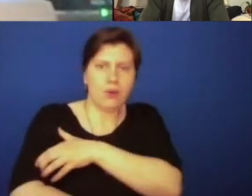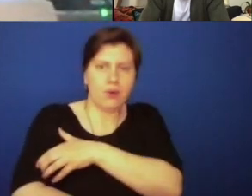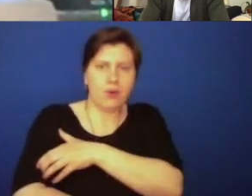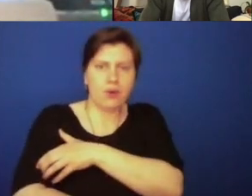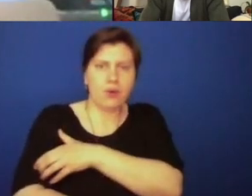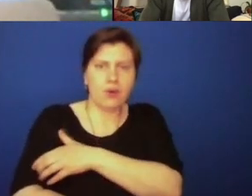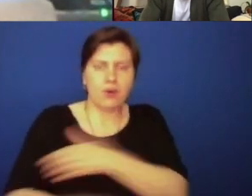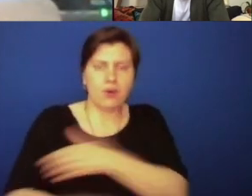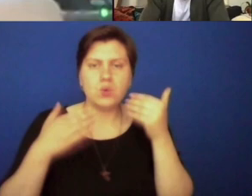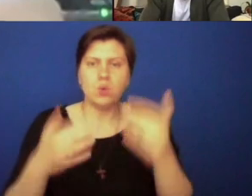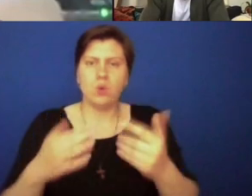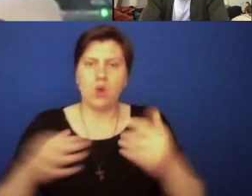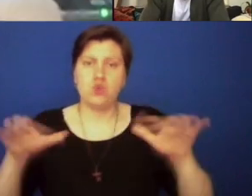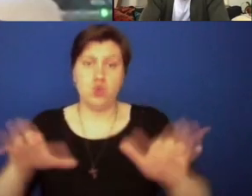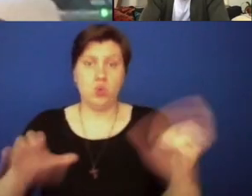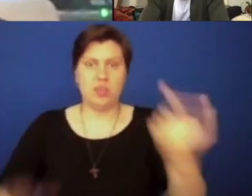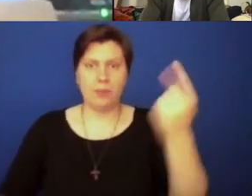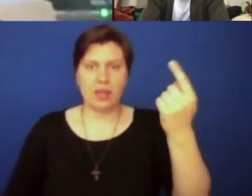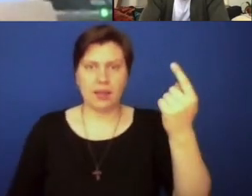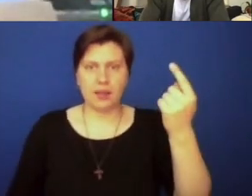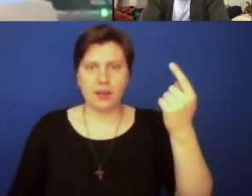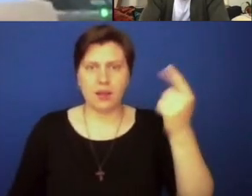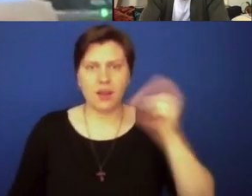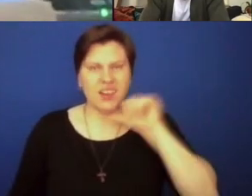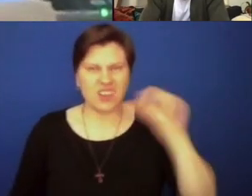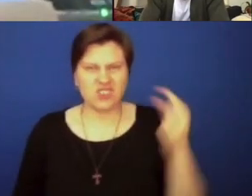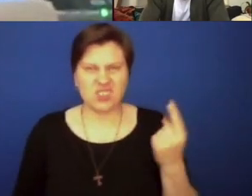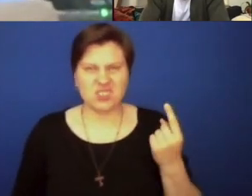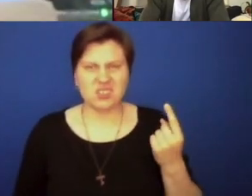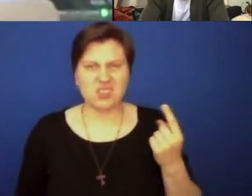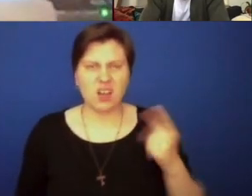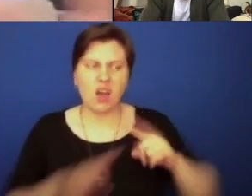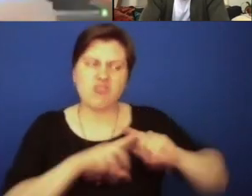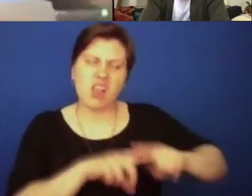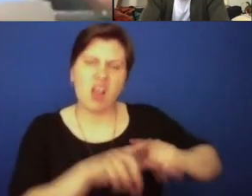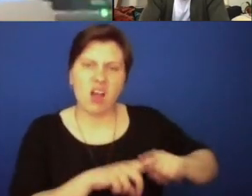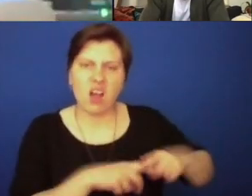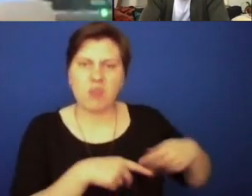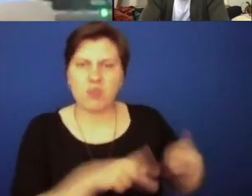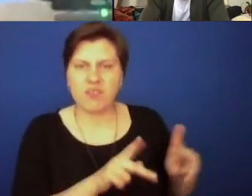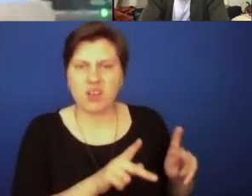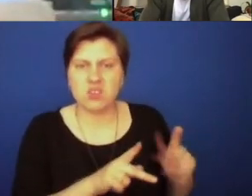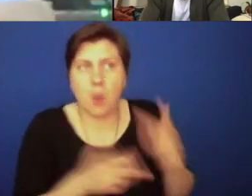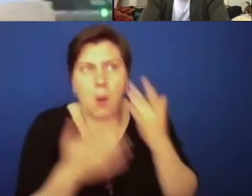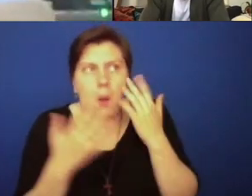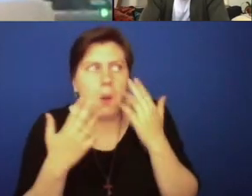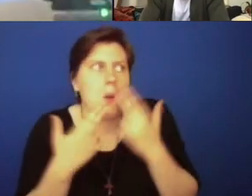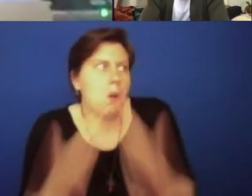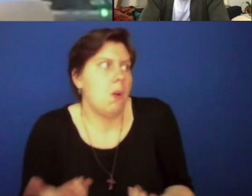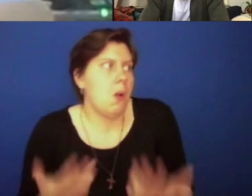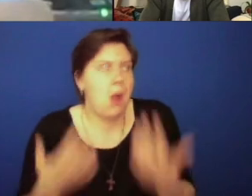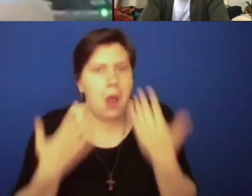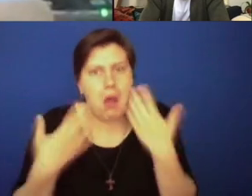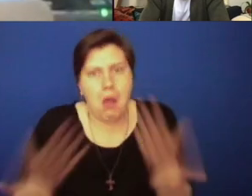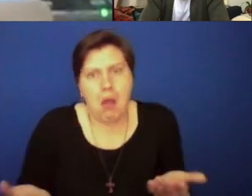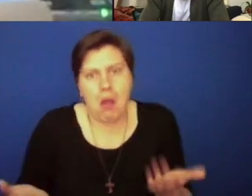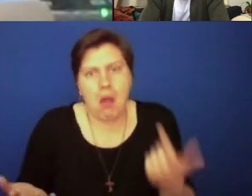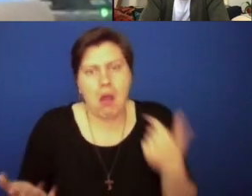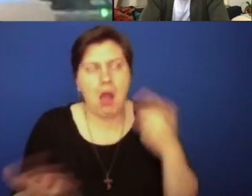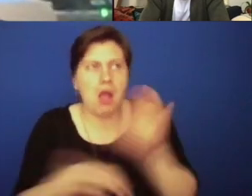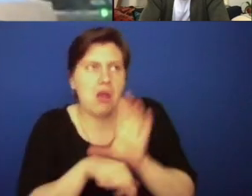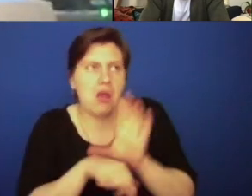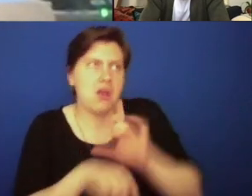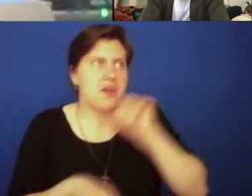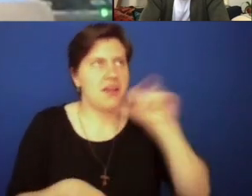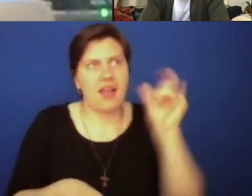go forward and to do something about it. To not simply, you know, rely on the privilege of, I don't know about it, you know, that didn't happen, you know,